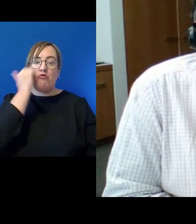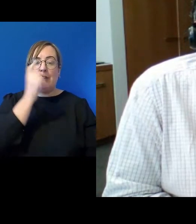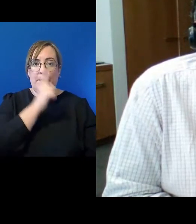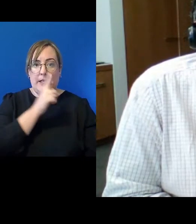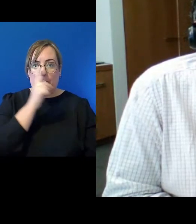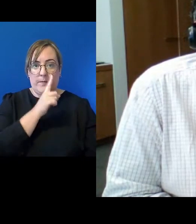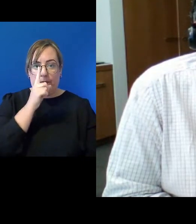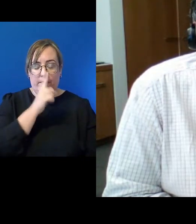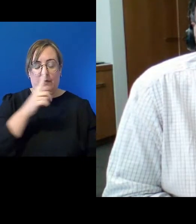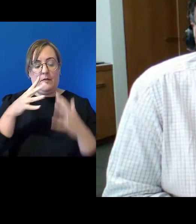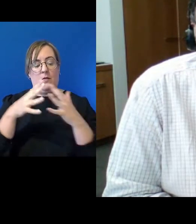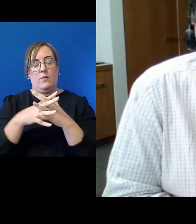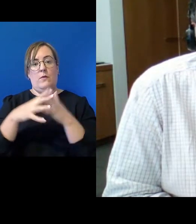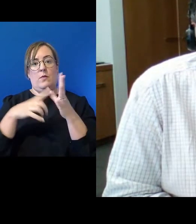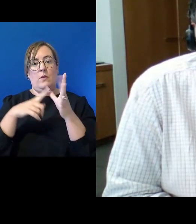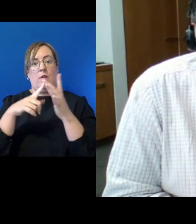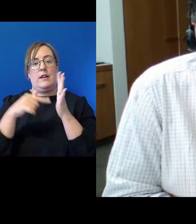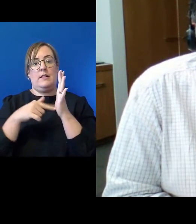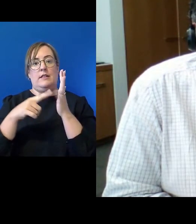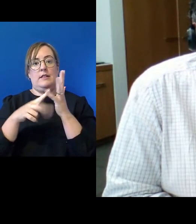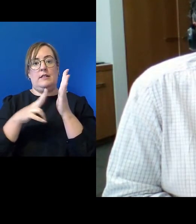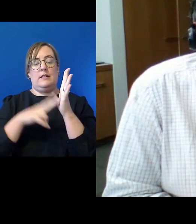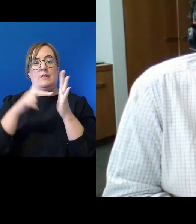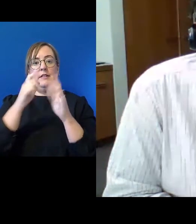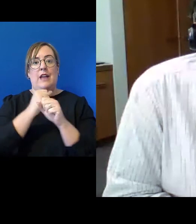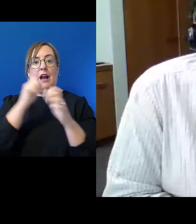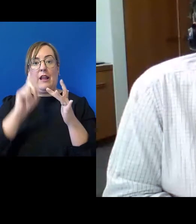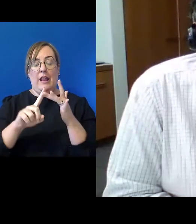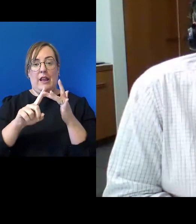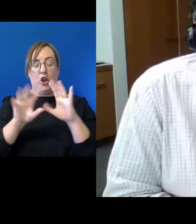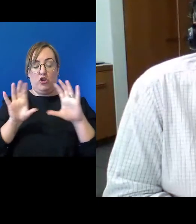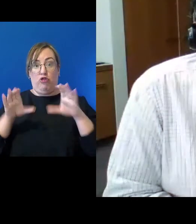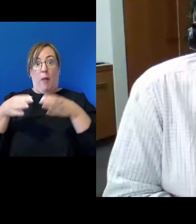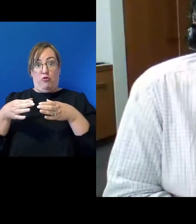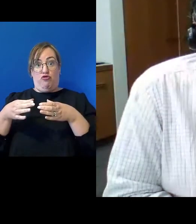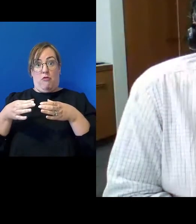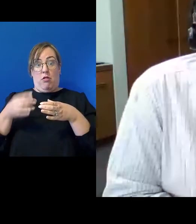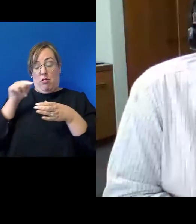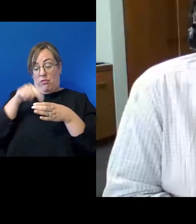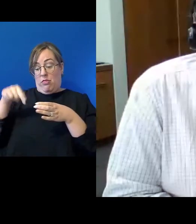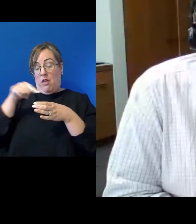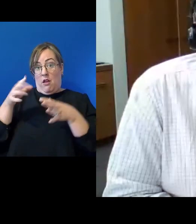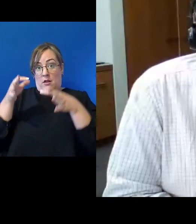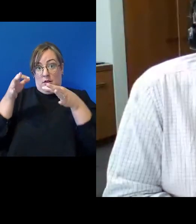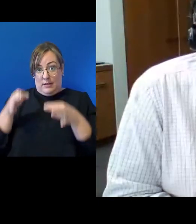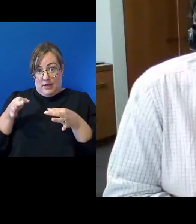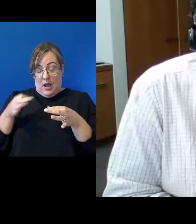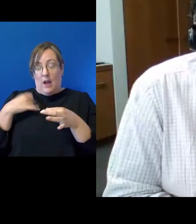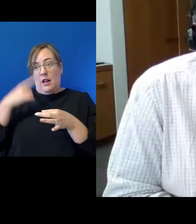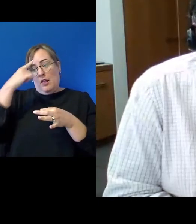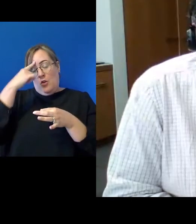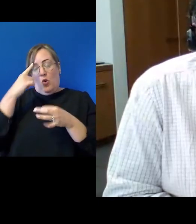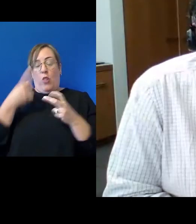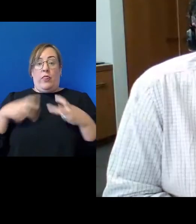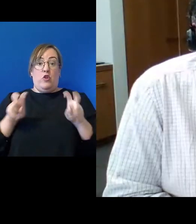the Waitangi Tribunal that first raised this idea of the treaty representing a partnership,